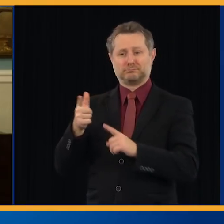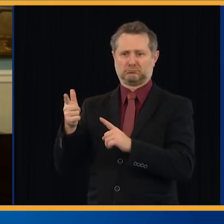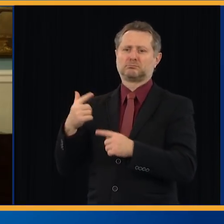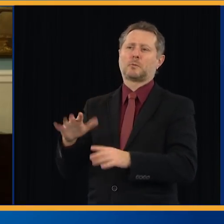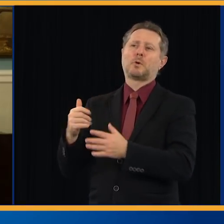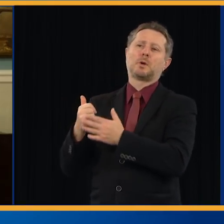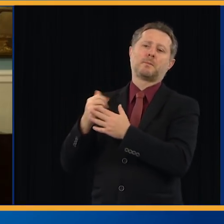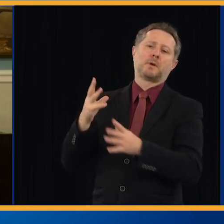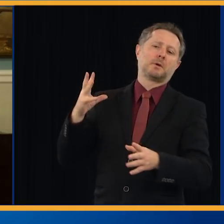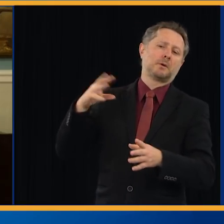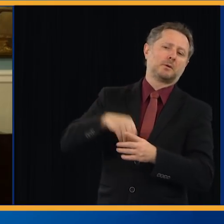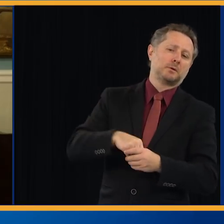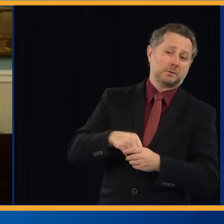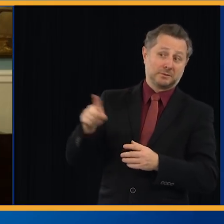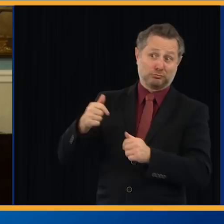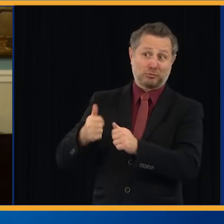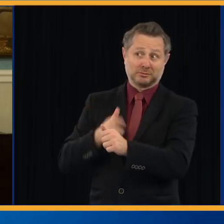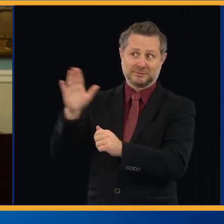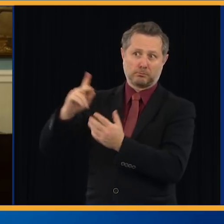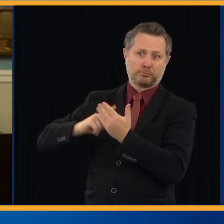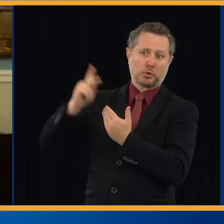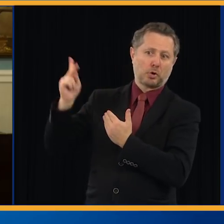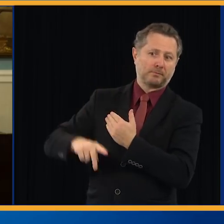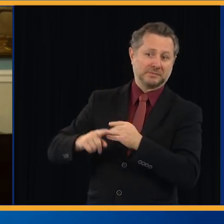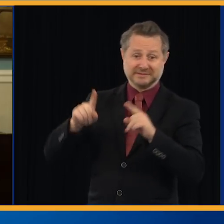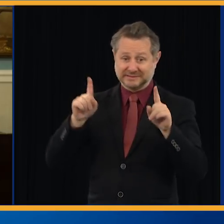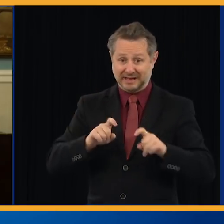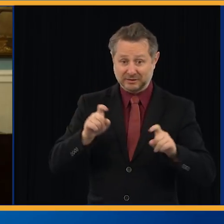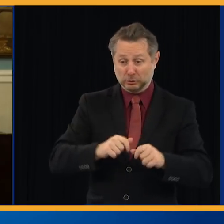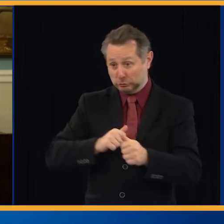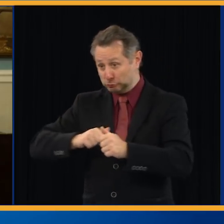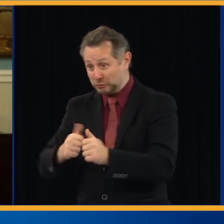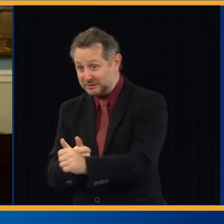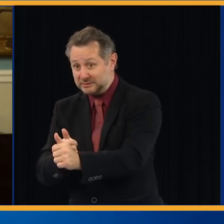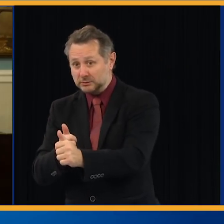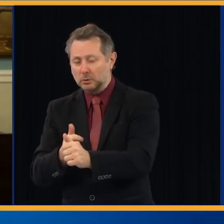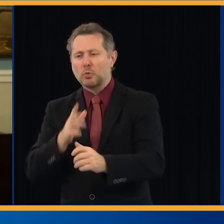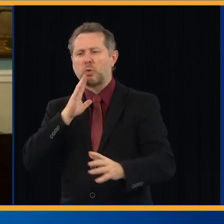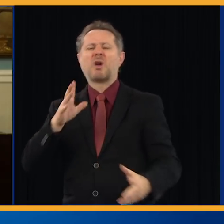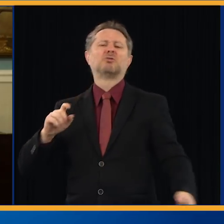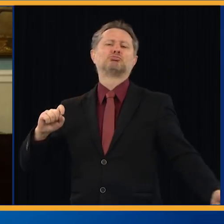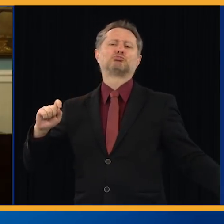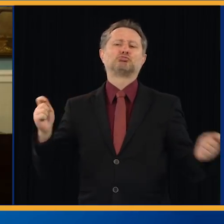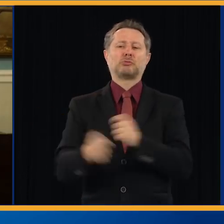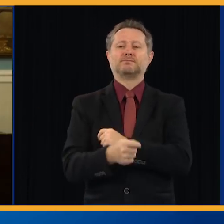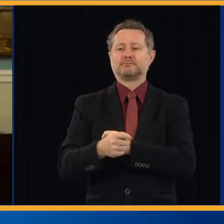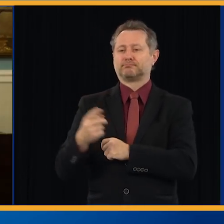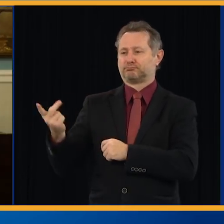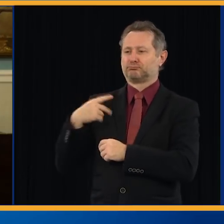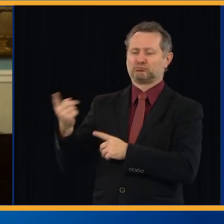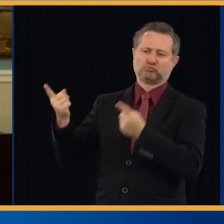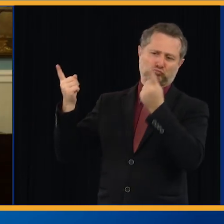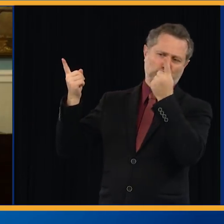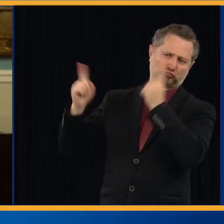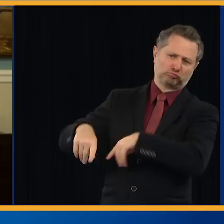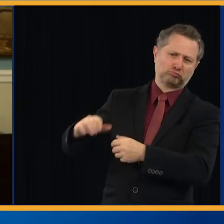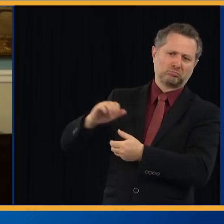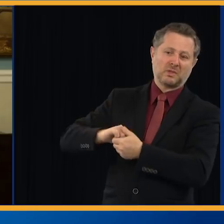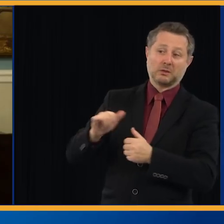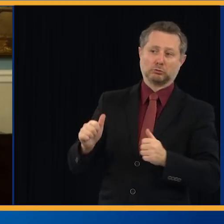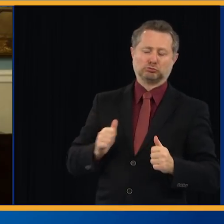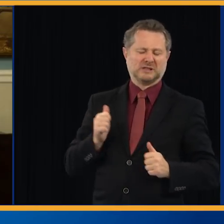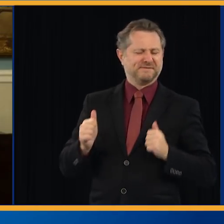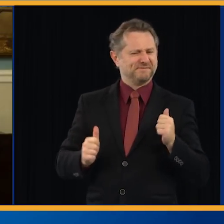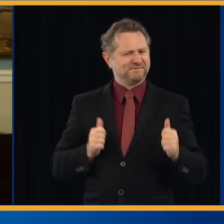tracing, the test and trace approach, is going to change everything. You and I are united in that as well, the aggressive approach. In fact,